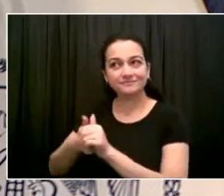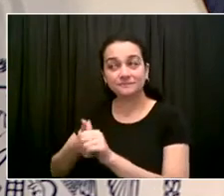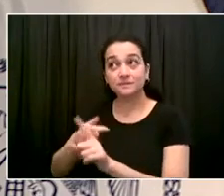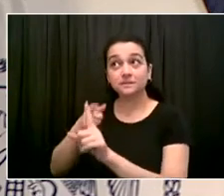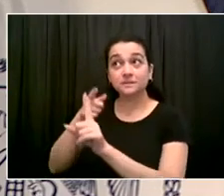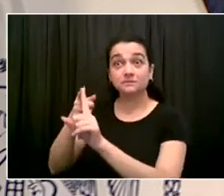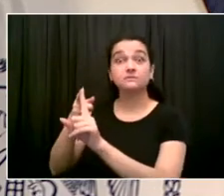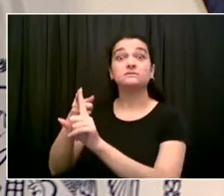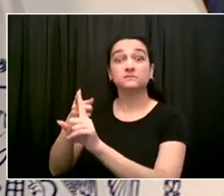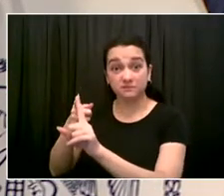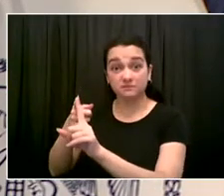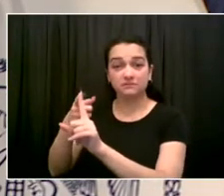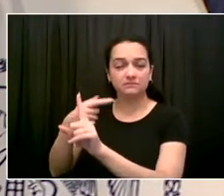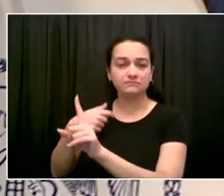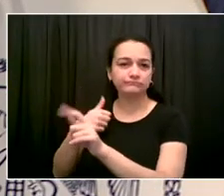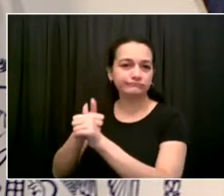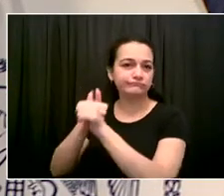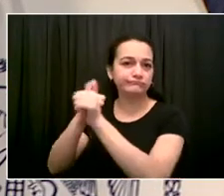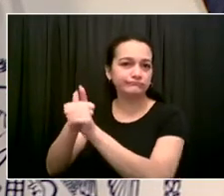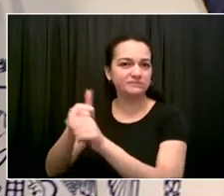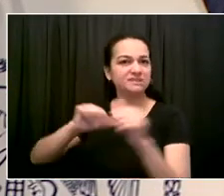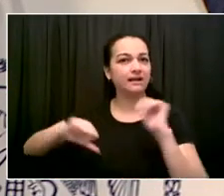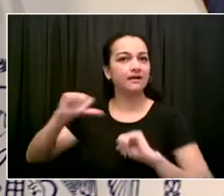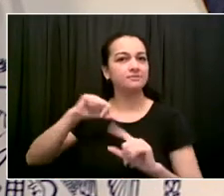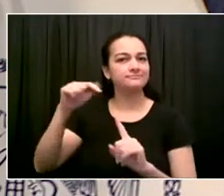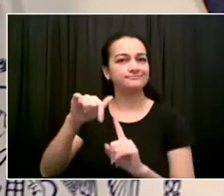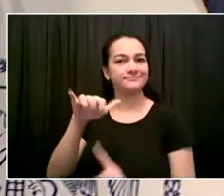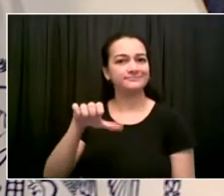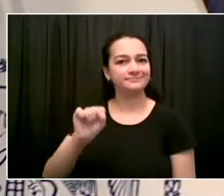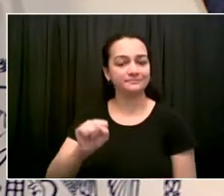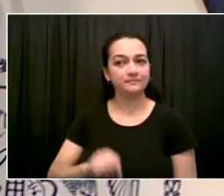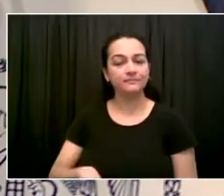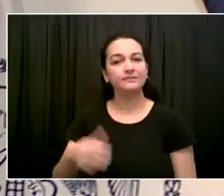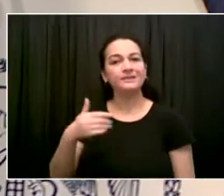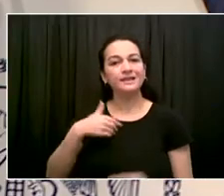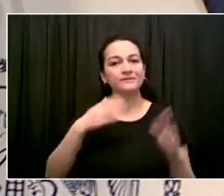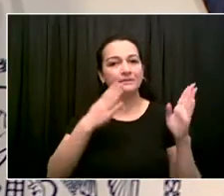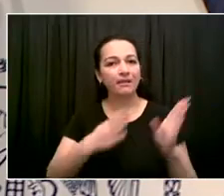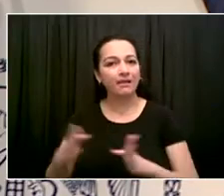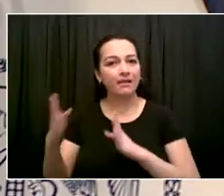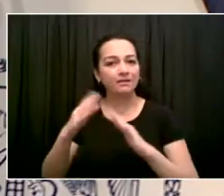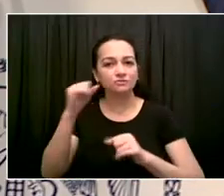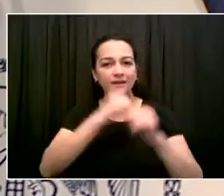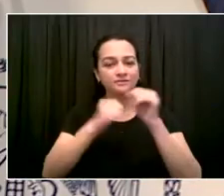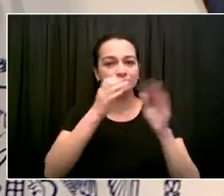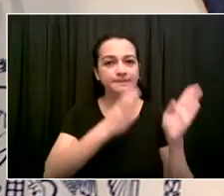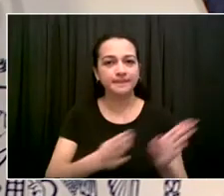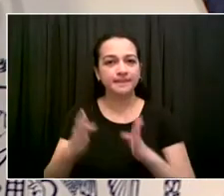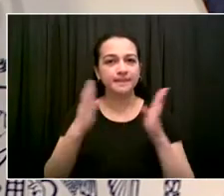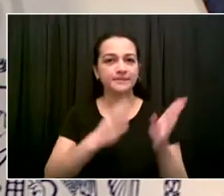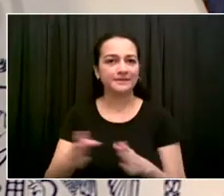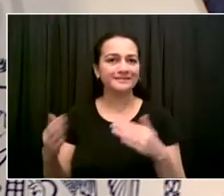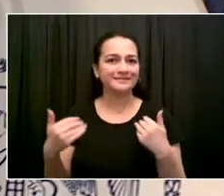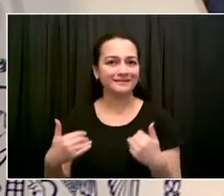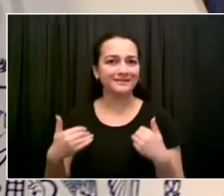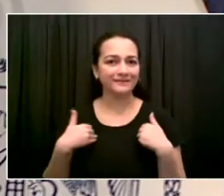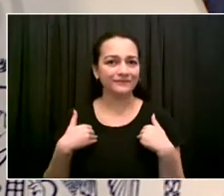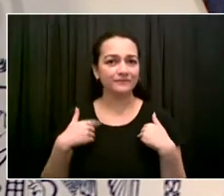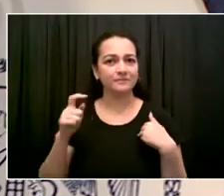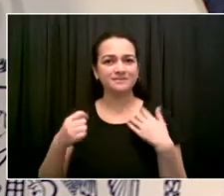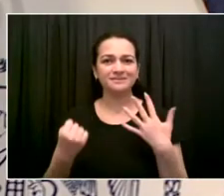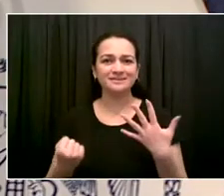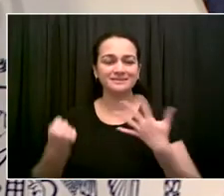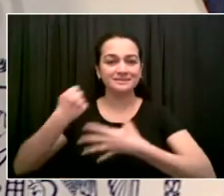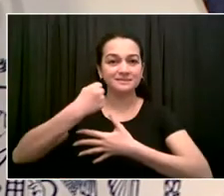The overwhelming strategic thrust is vaccination. So we thought the right mix was to heavily